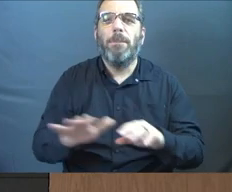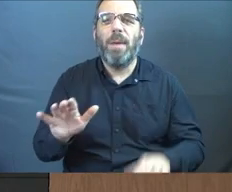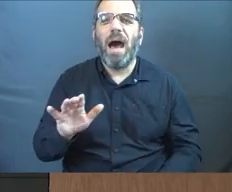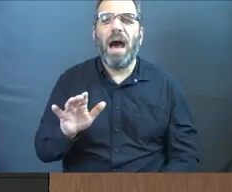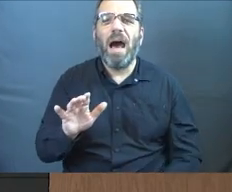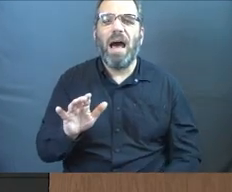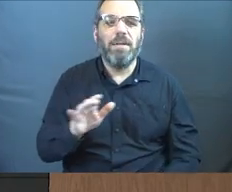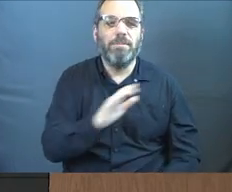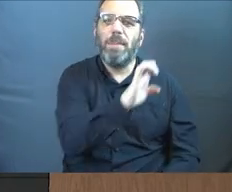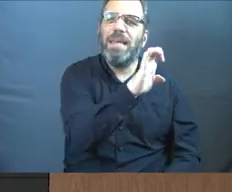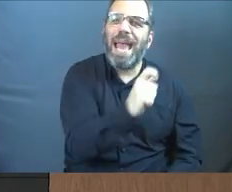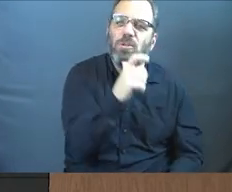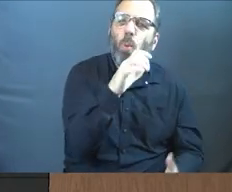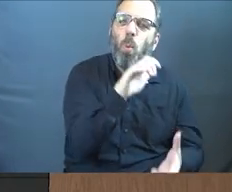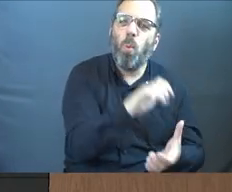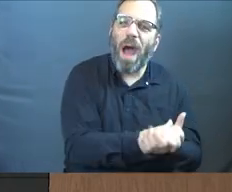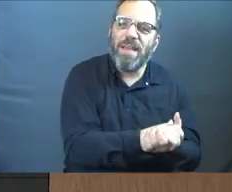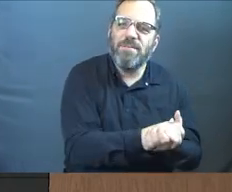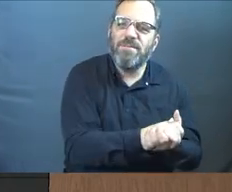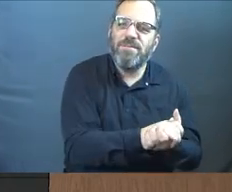ex-spouse down.